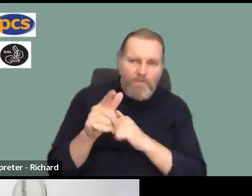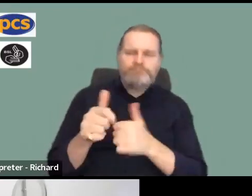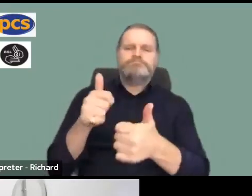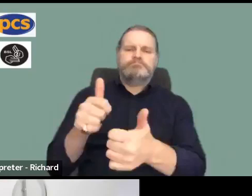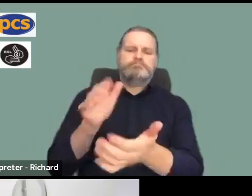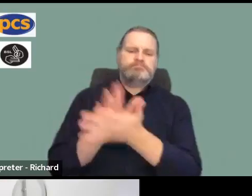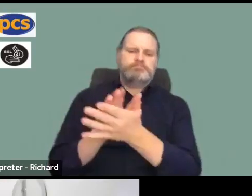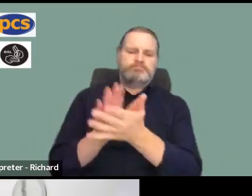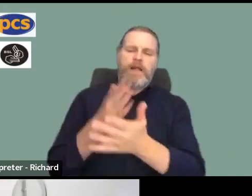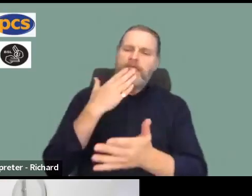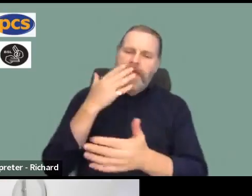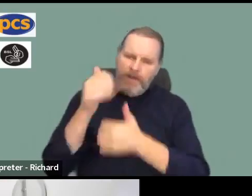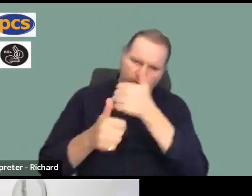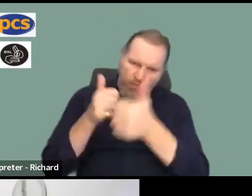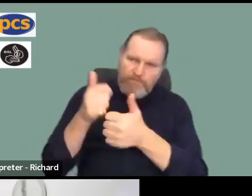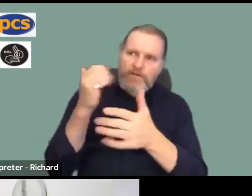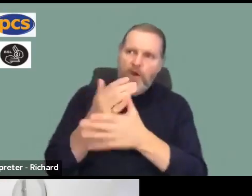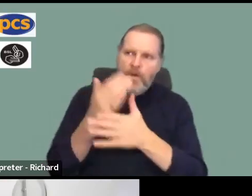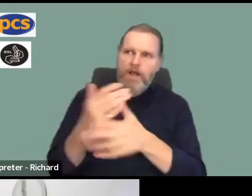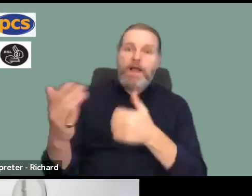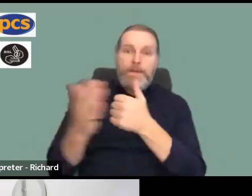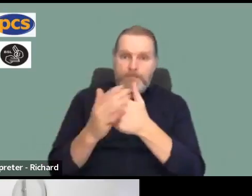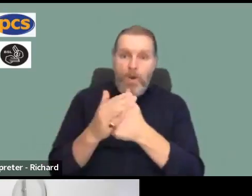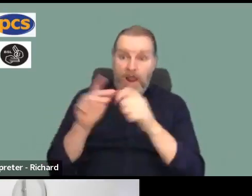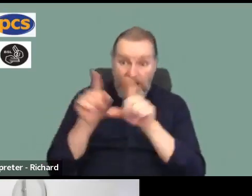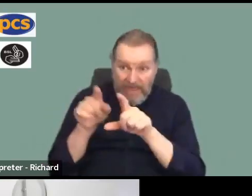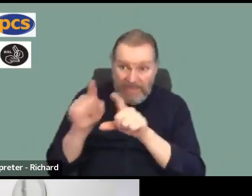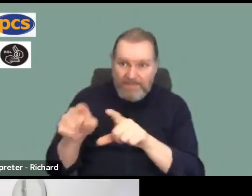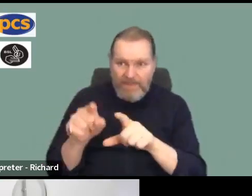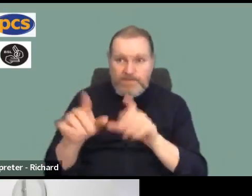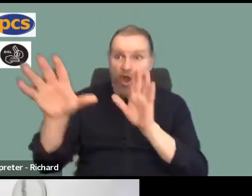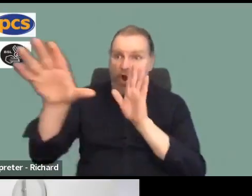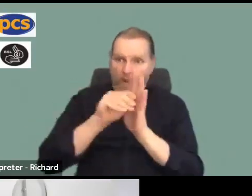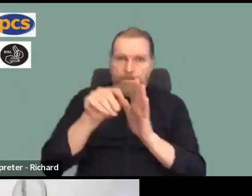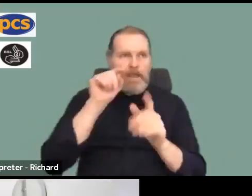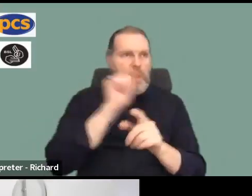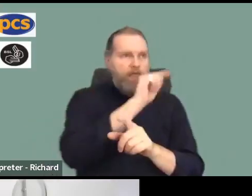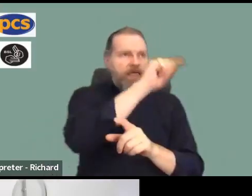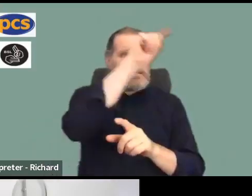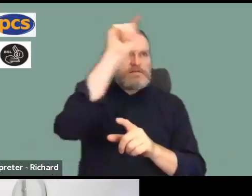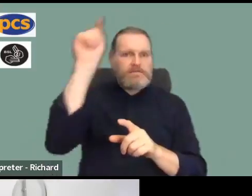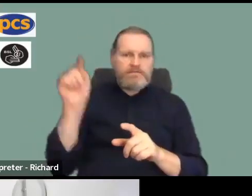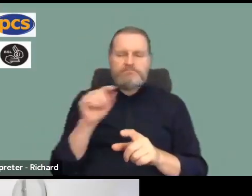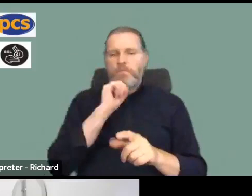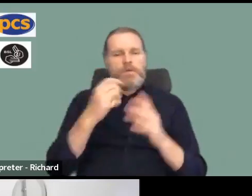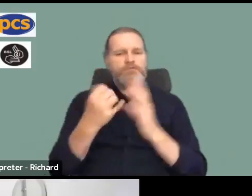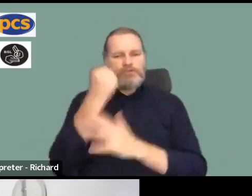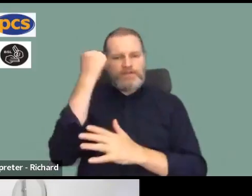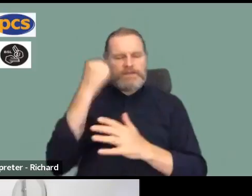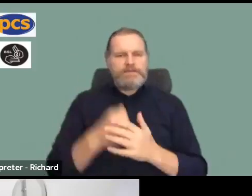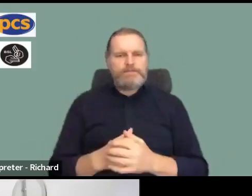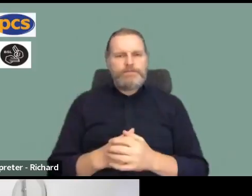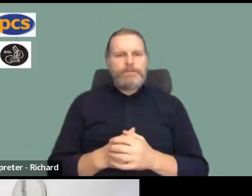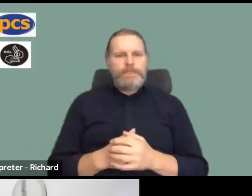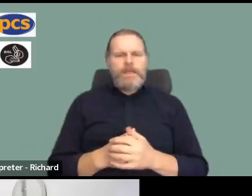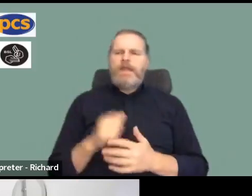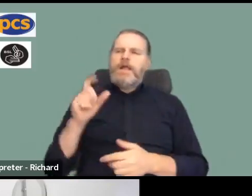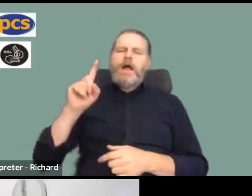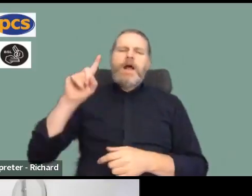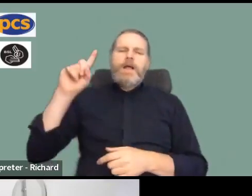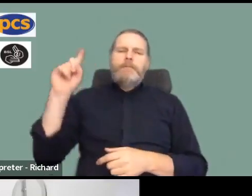And obviously, if we get more of that going on everywhere, then we will smash it. Andy said the public won't support us.